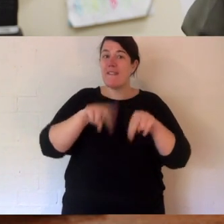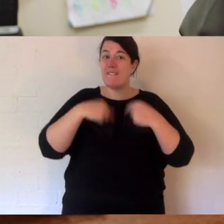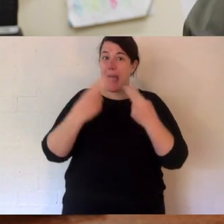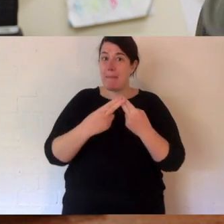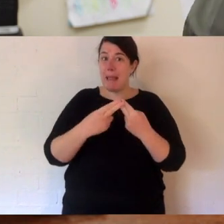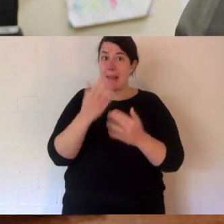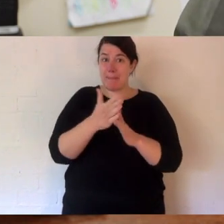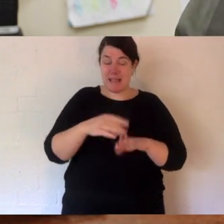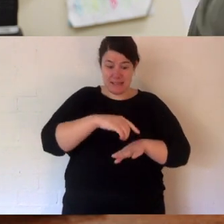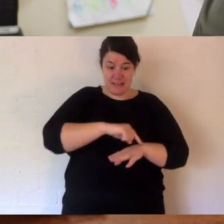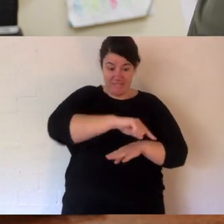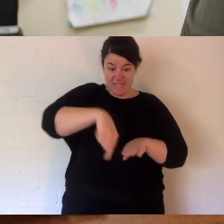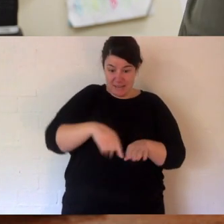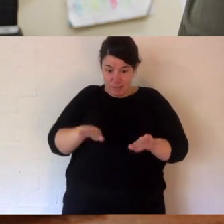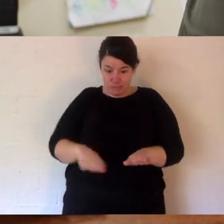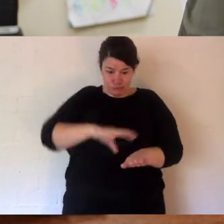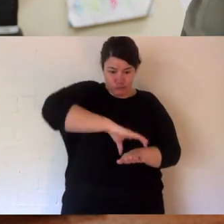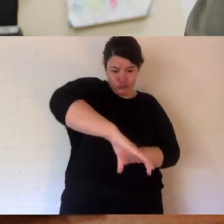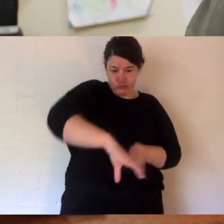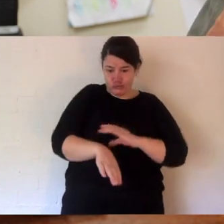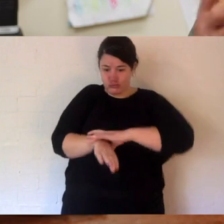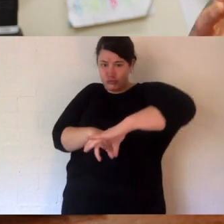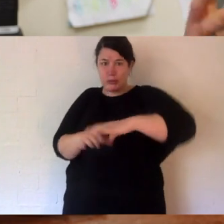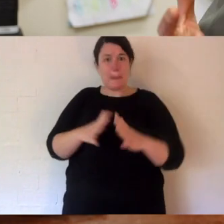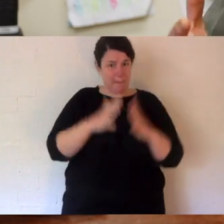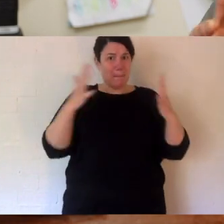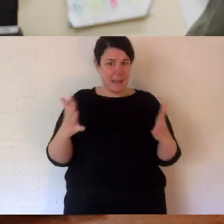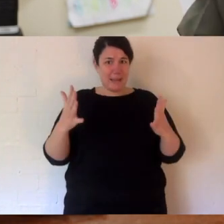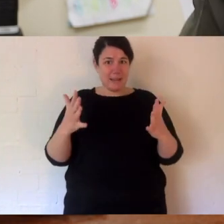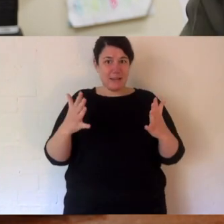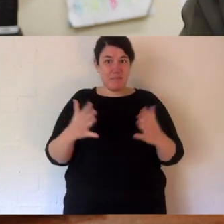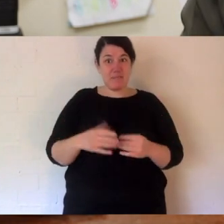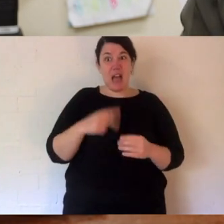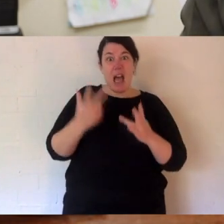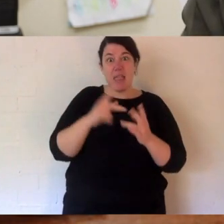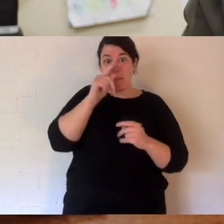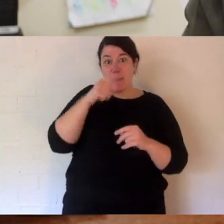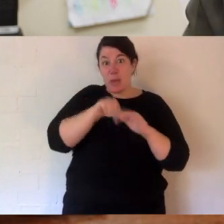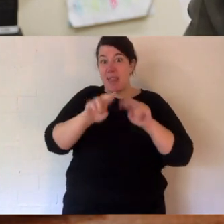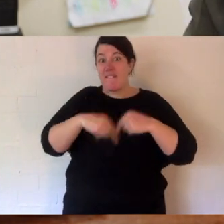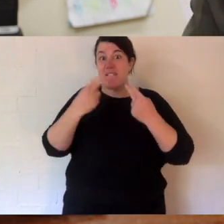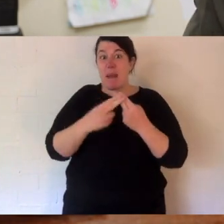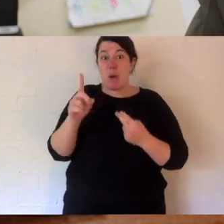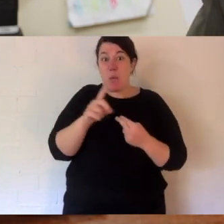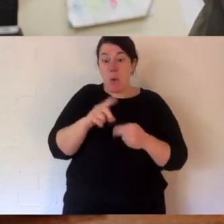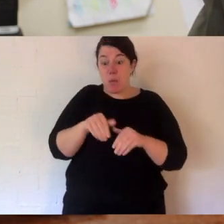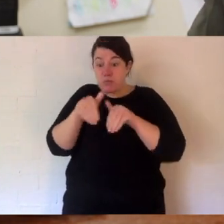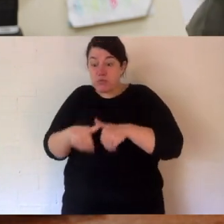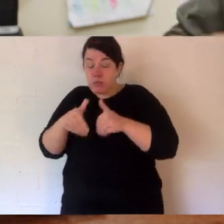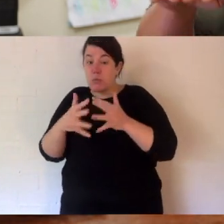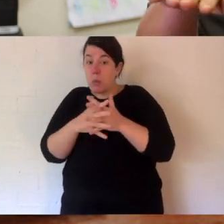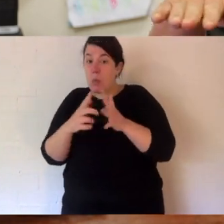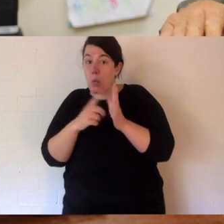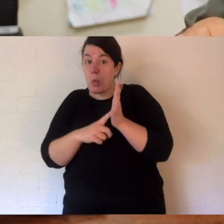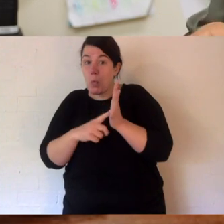they have big feet. Now, their friends, their cousins, their relatives range from bettongs to potteroos,